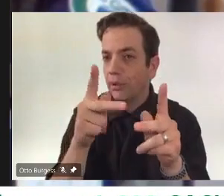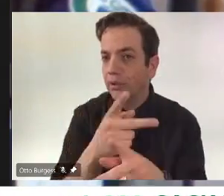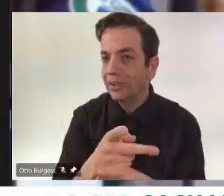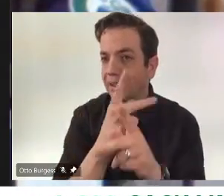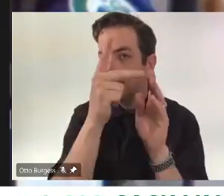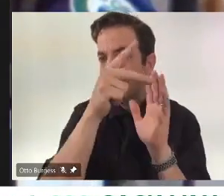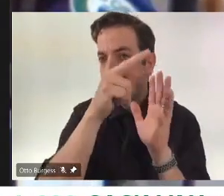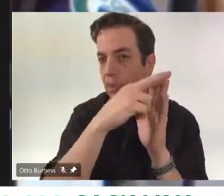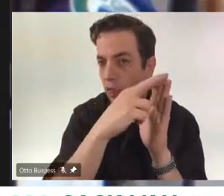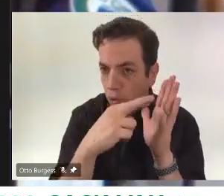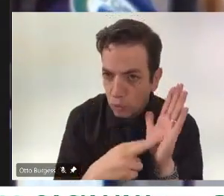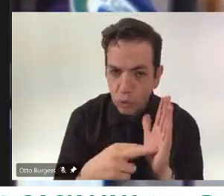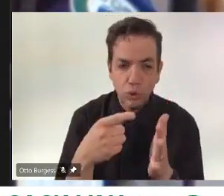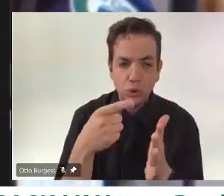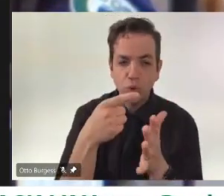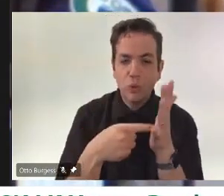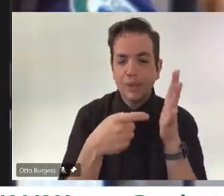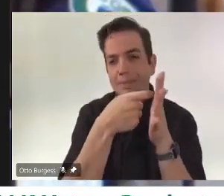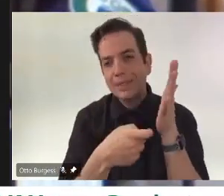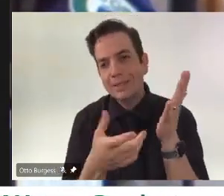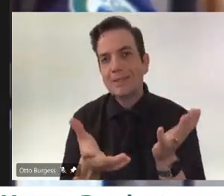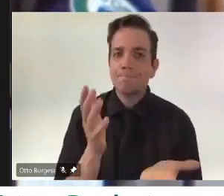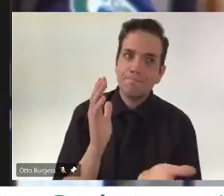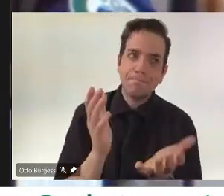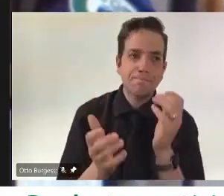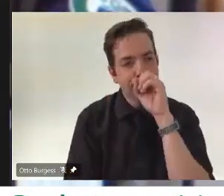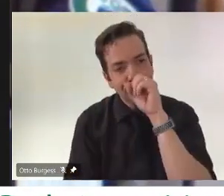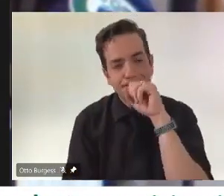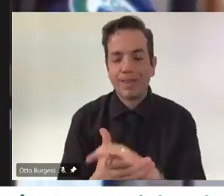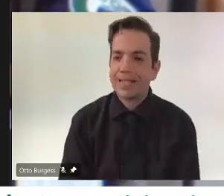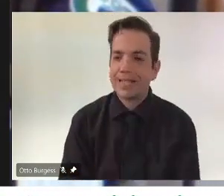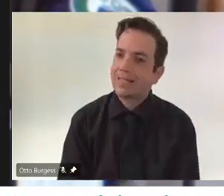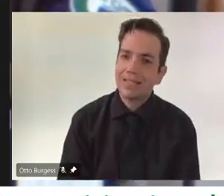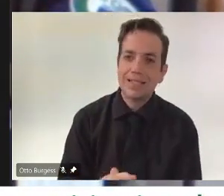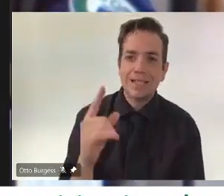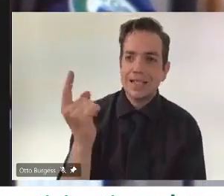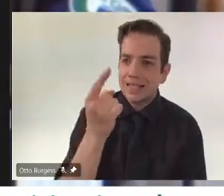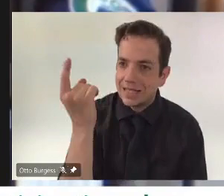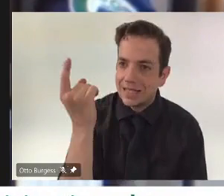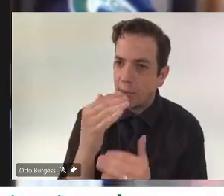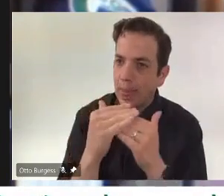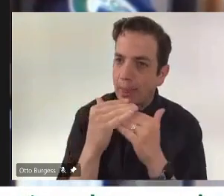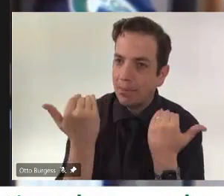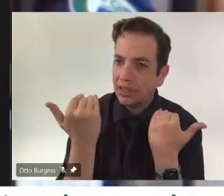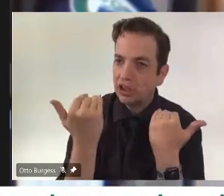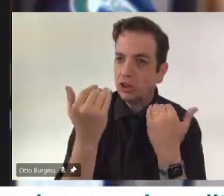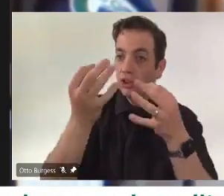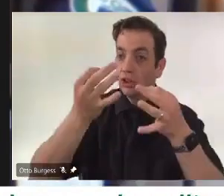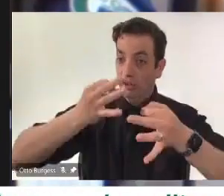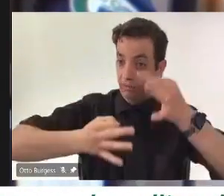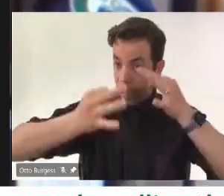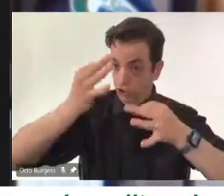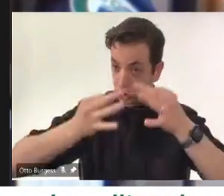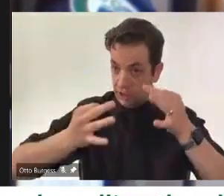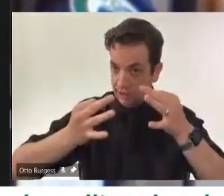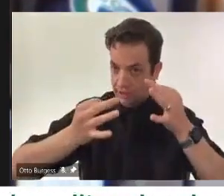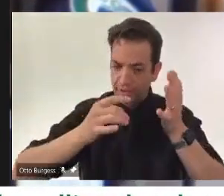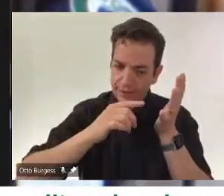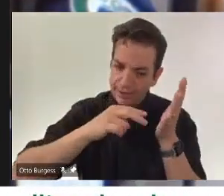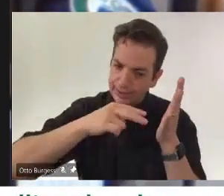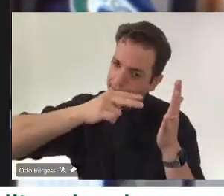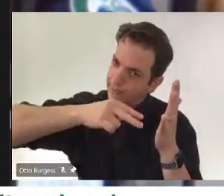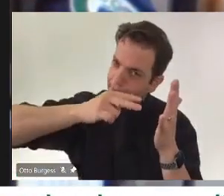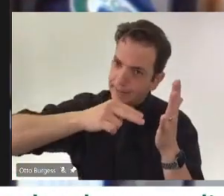people. So I know this is something that the Minister of Justice and his officials have looked at very closely, of course, talking in concert with